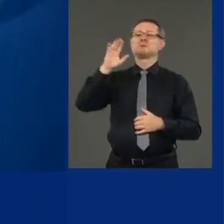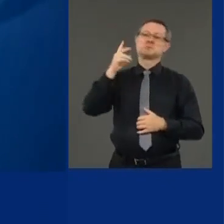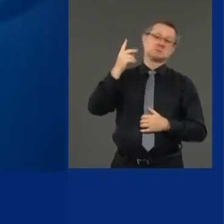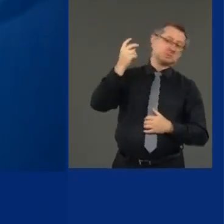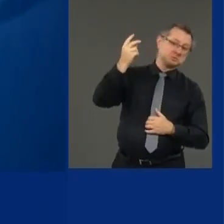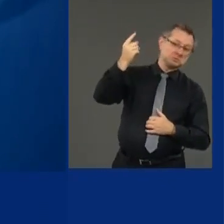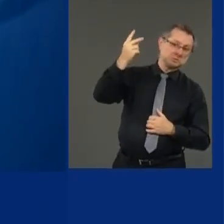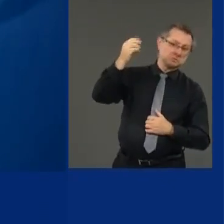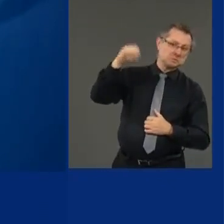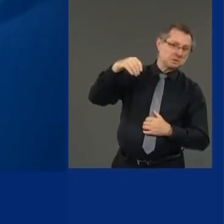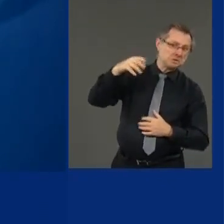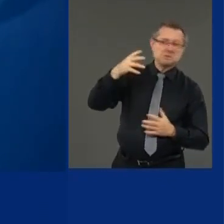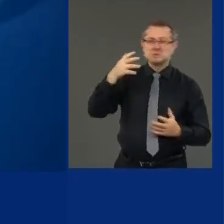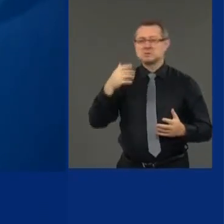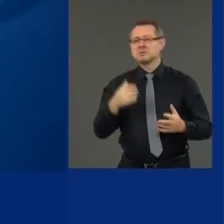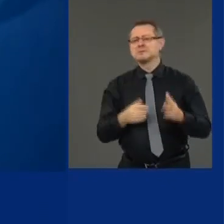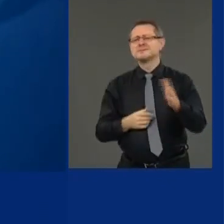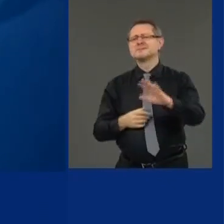Any other bids, offers?